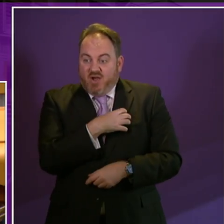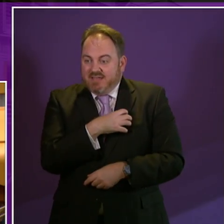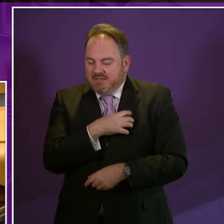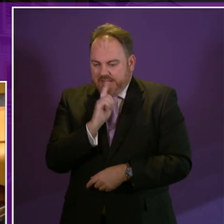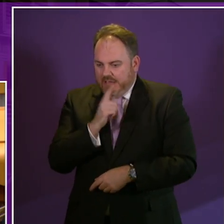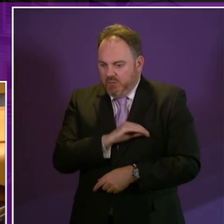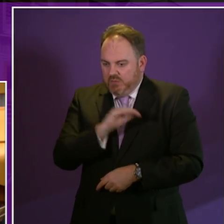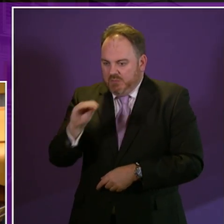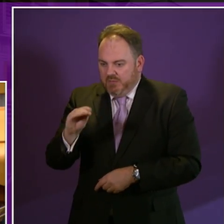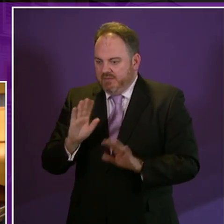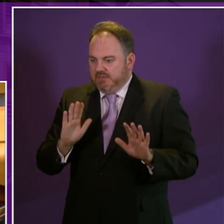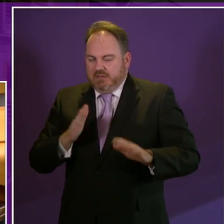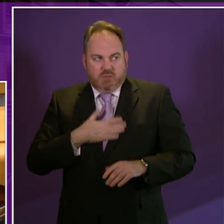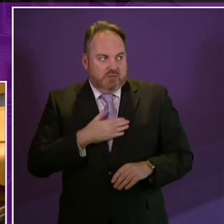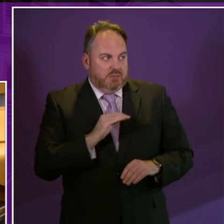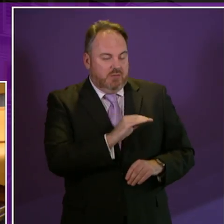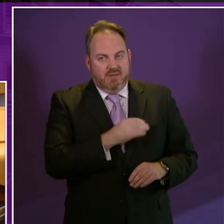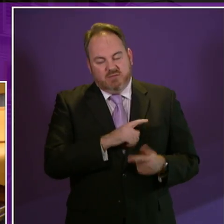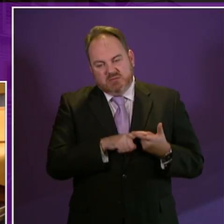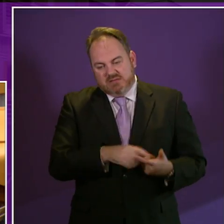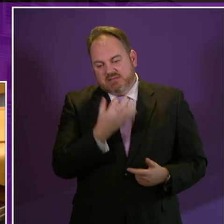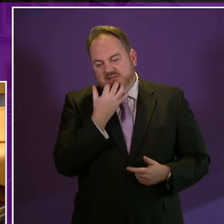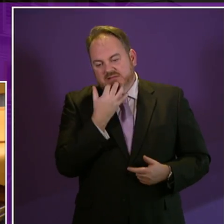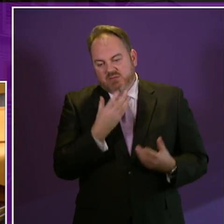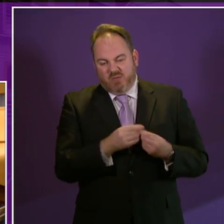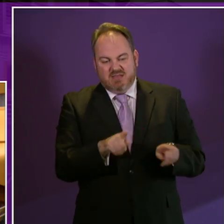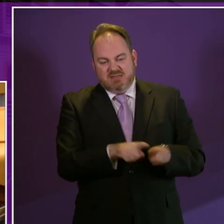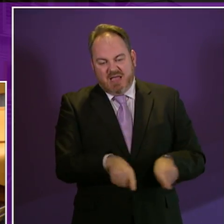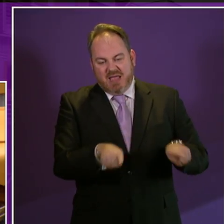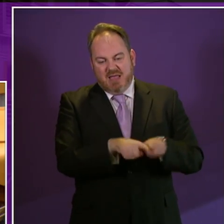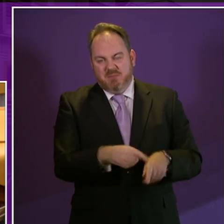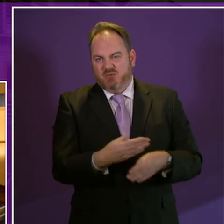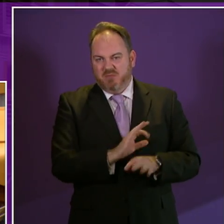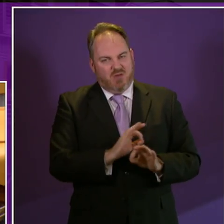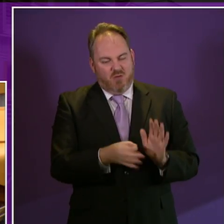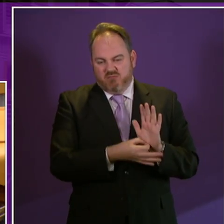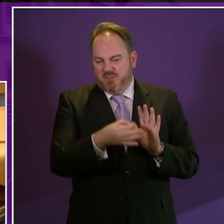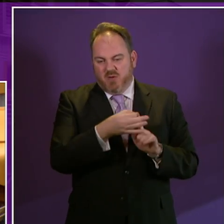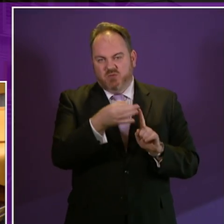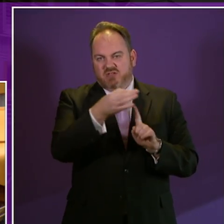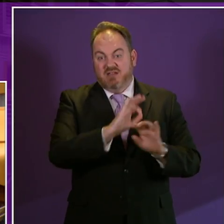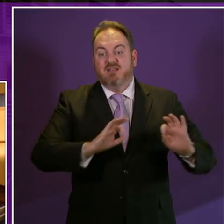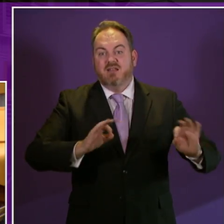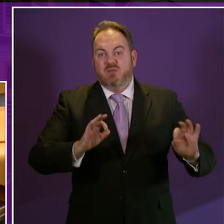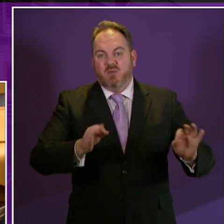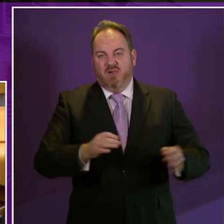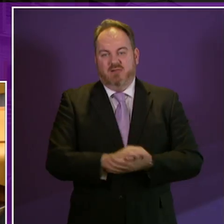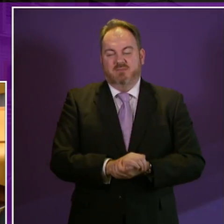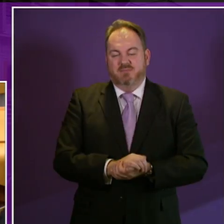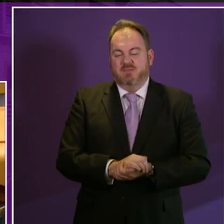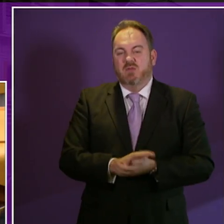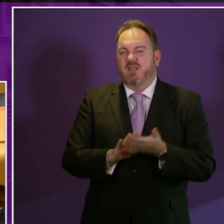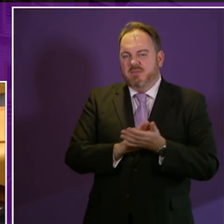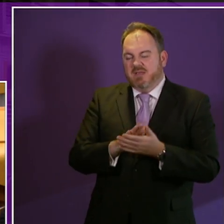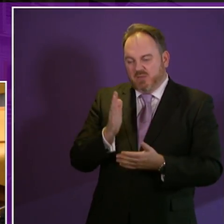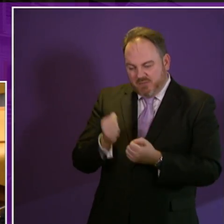because there was no training for that. Disability comes in many different forms and we need to make sure the appropriate